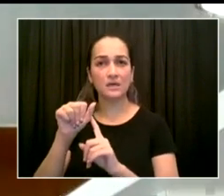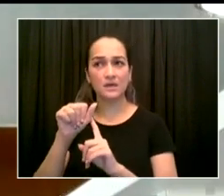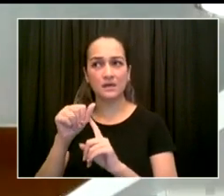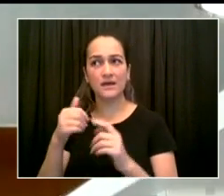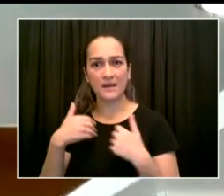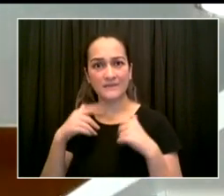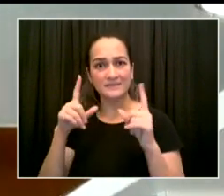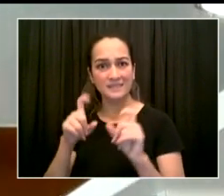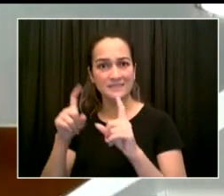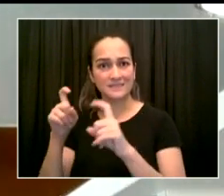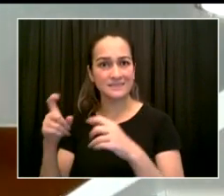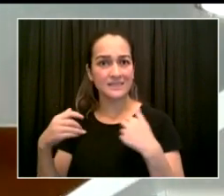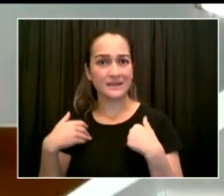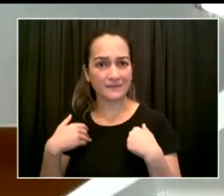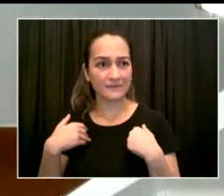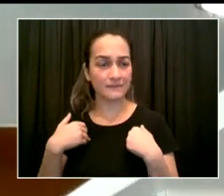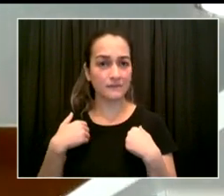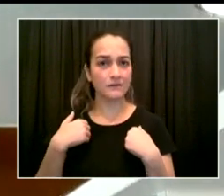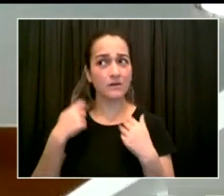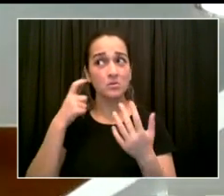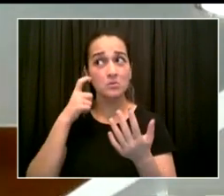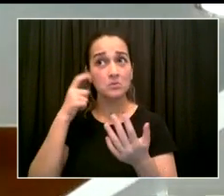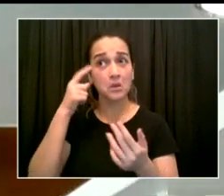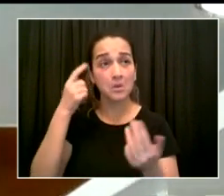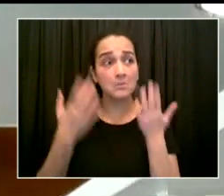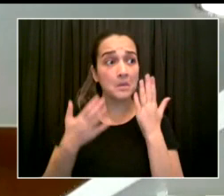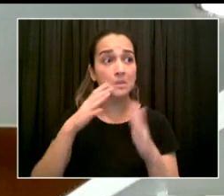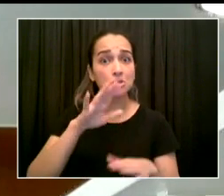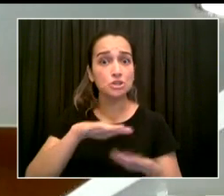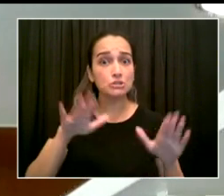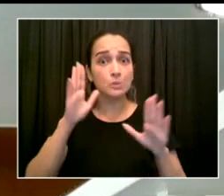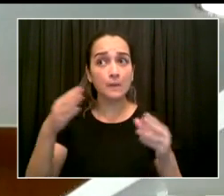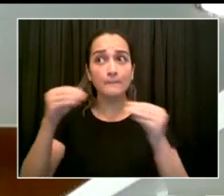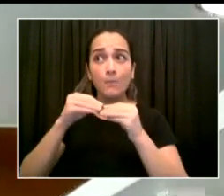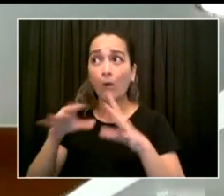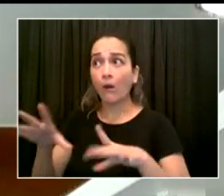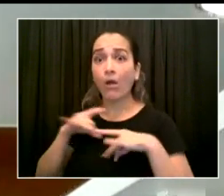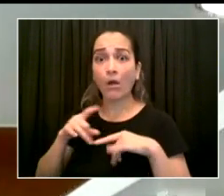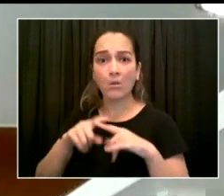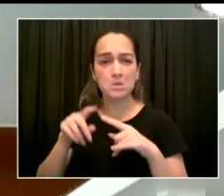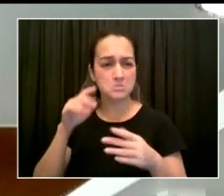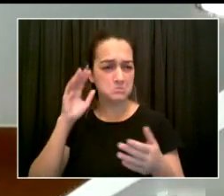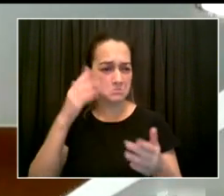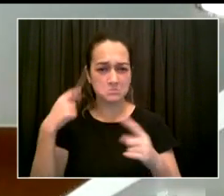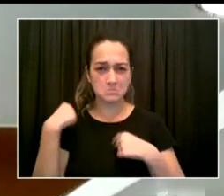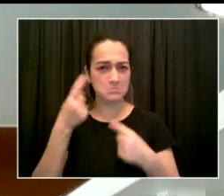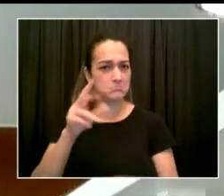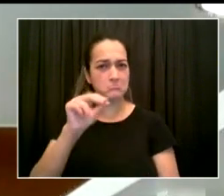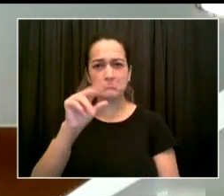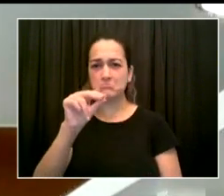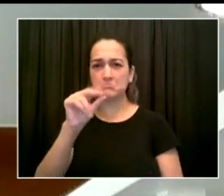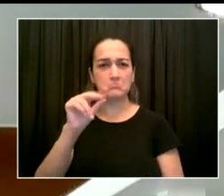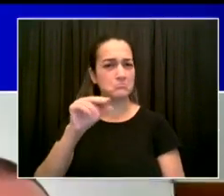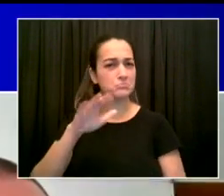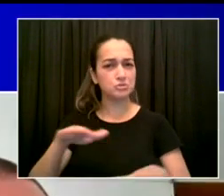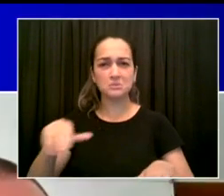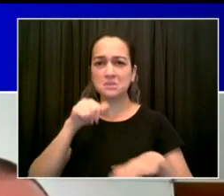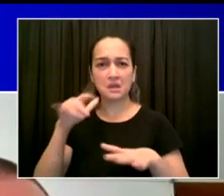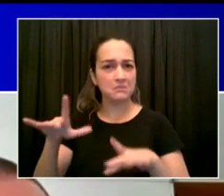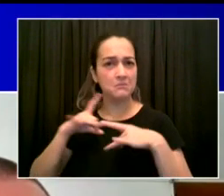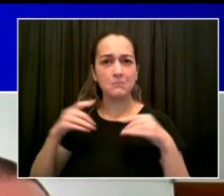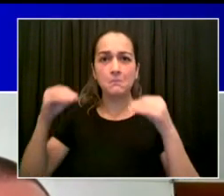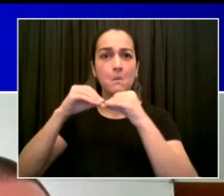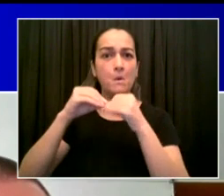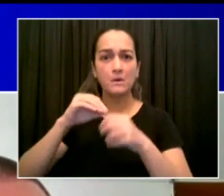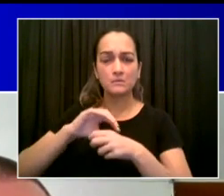our children deserve an in-person education, and I am so proud that our can offer this to them. Thank you, sir. Thank you so